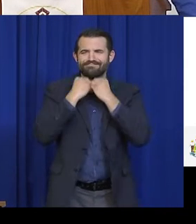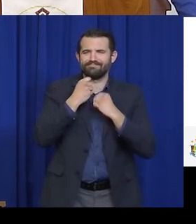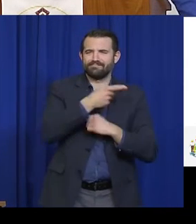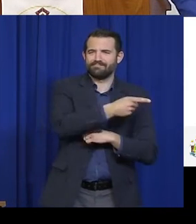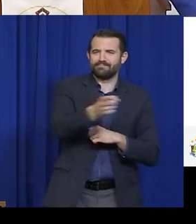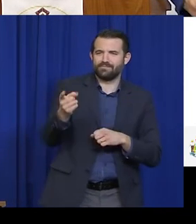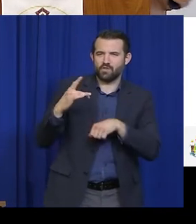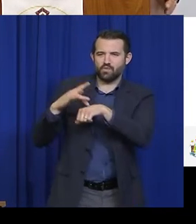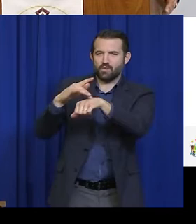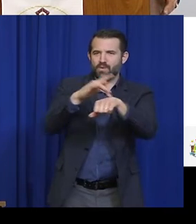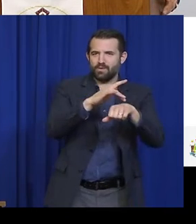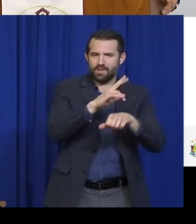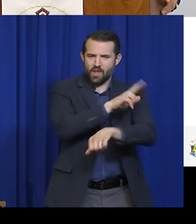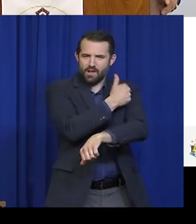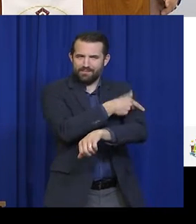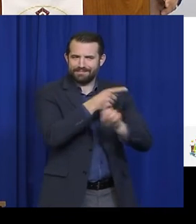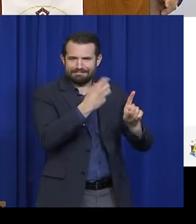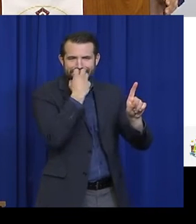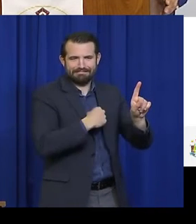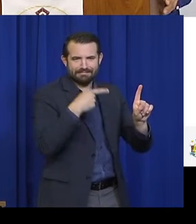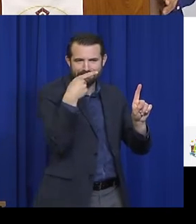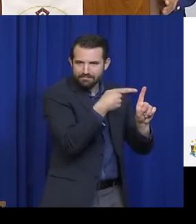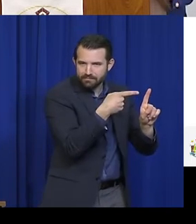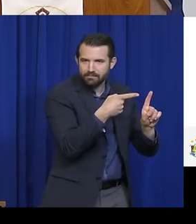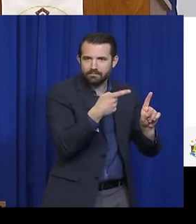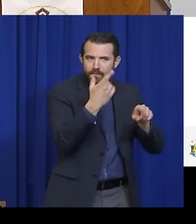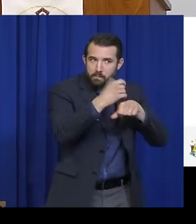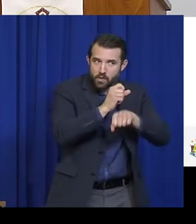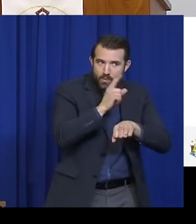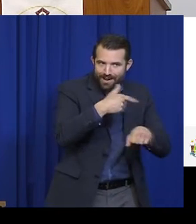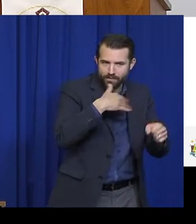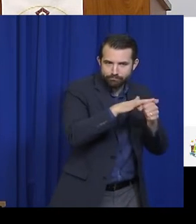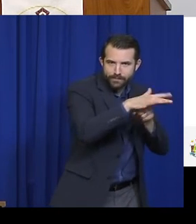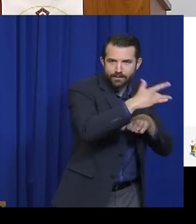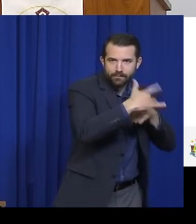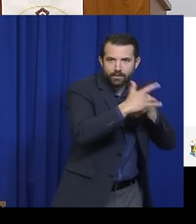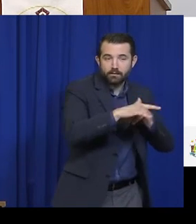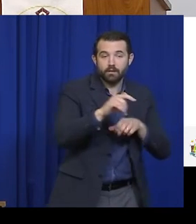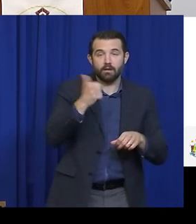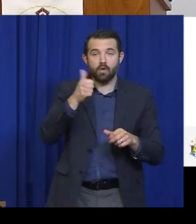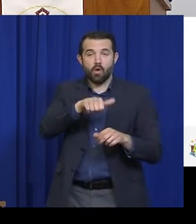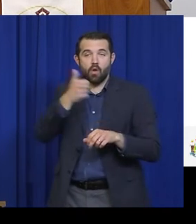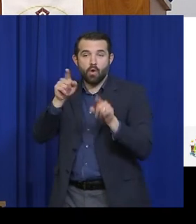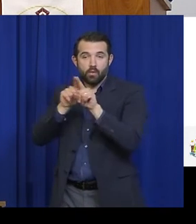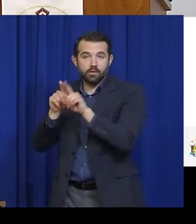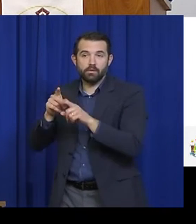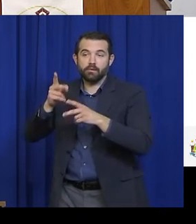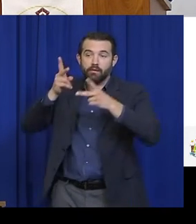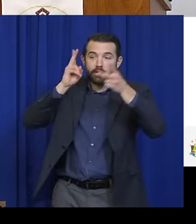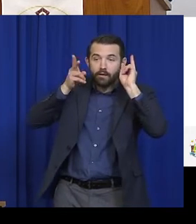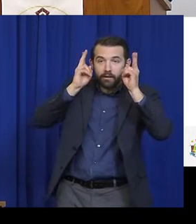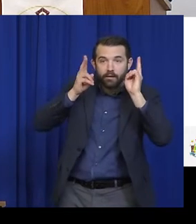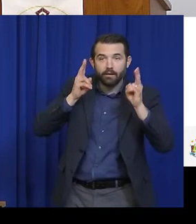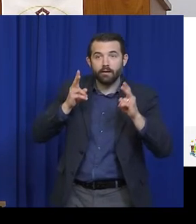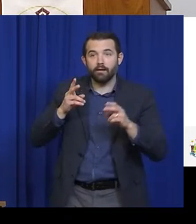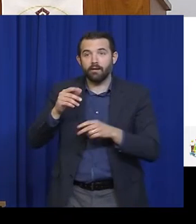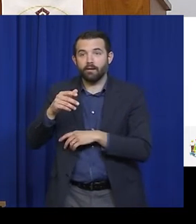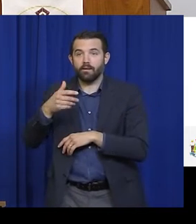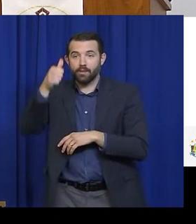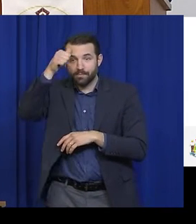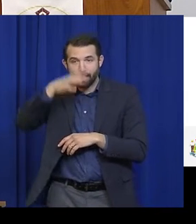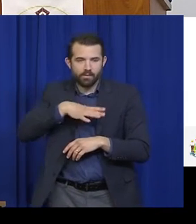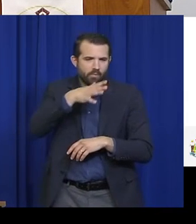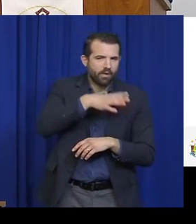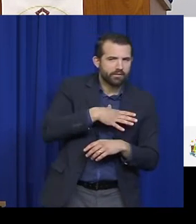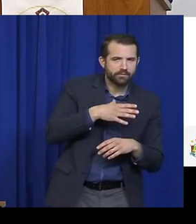Stage 1 also allows certain personal services, barbershops, hair salons and pet grooming according